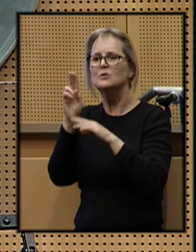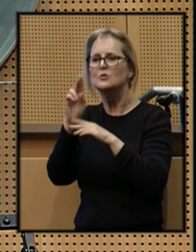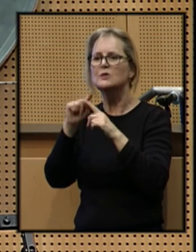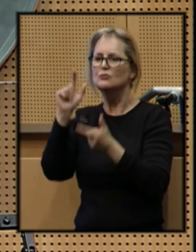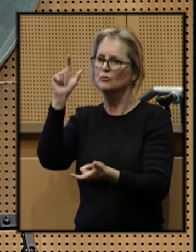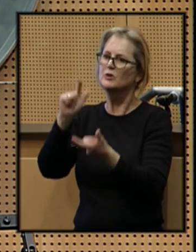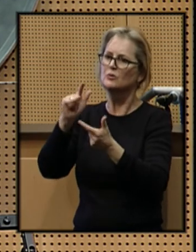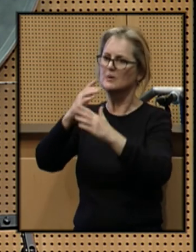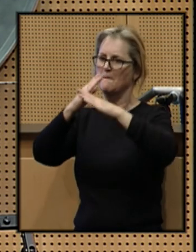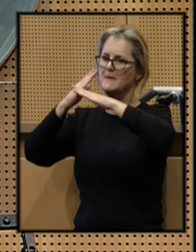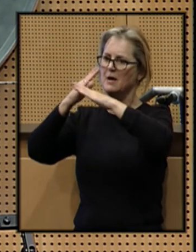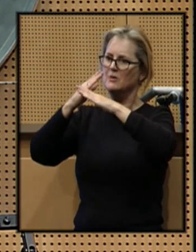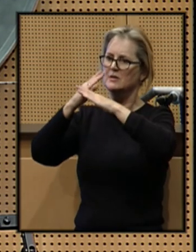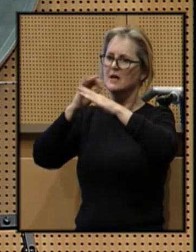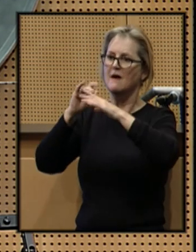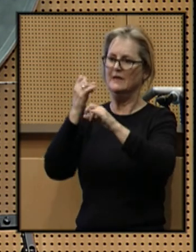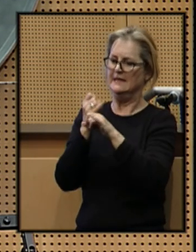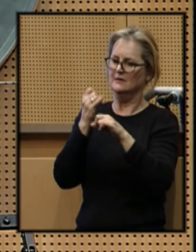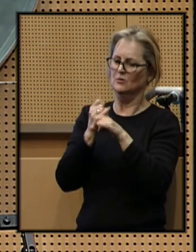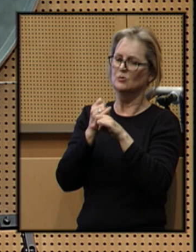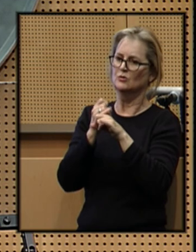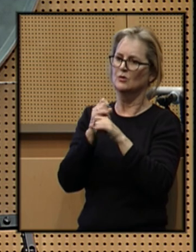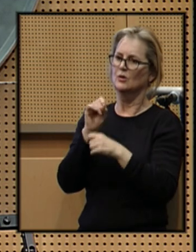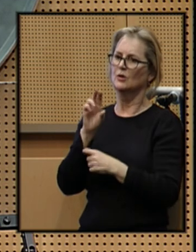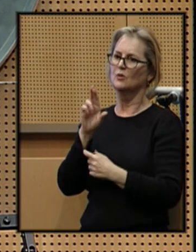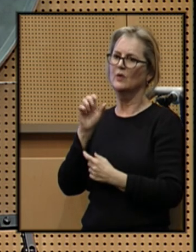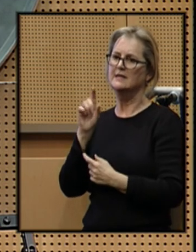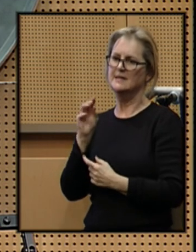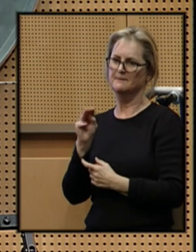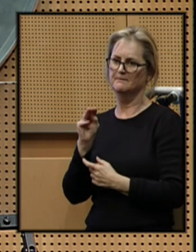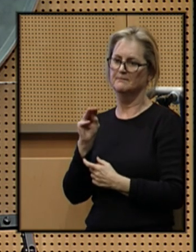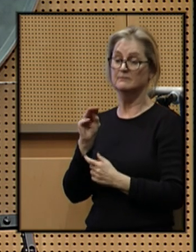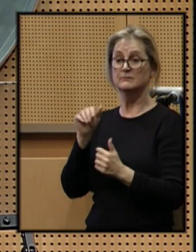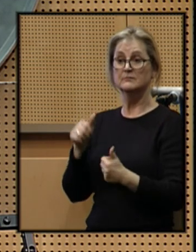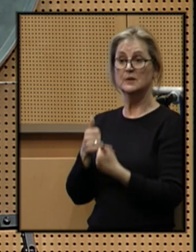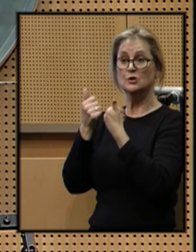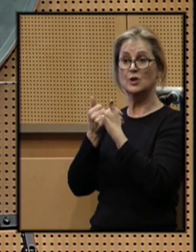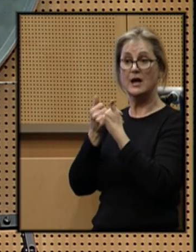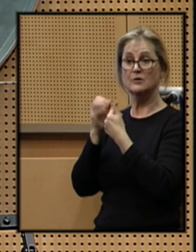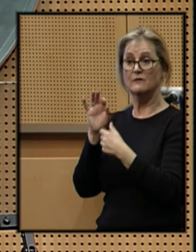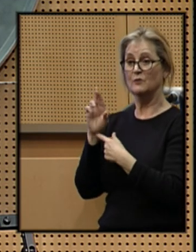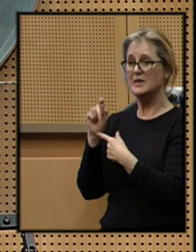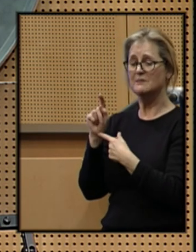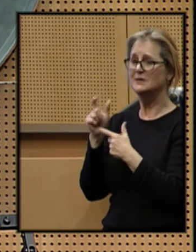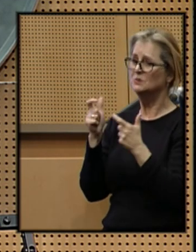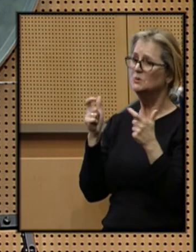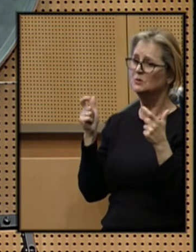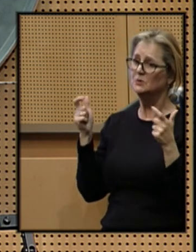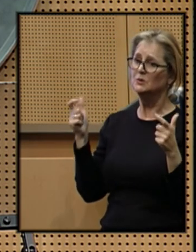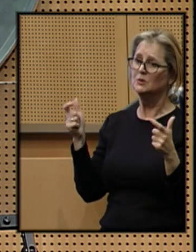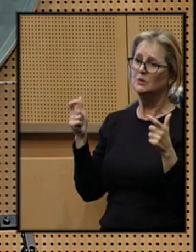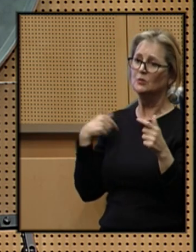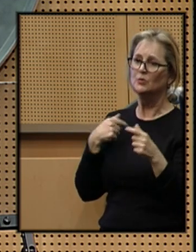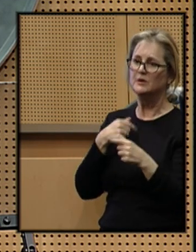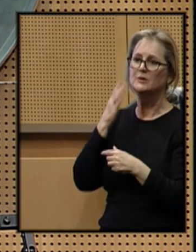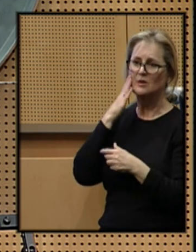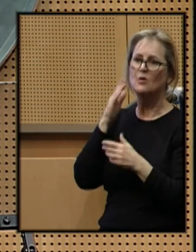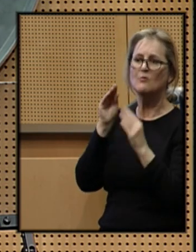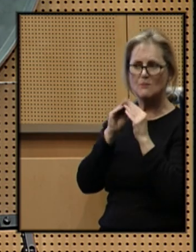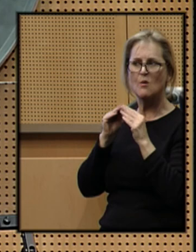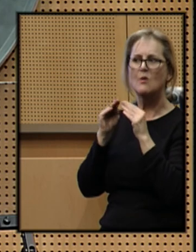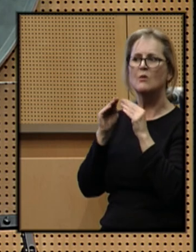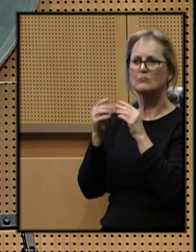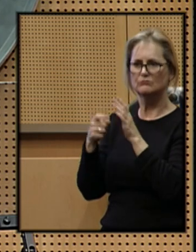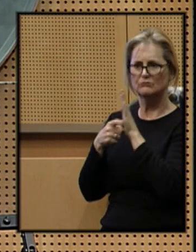reduce the barriers of institutional racism. The challenge of racism is so great, we know that more is